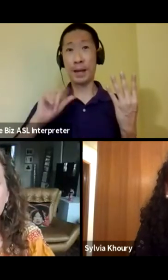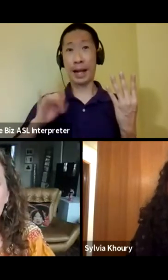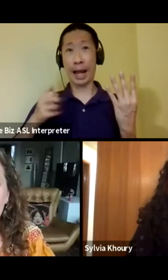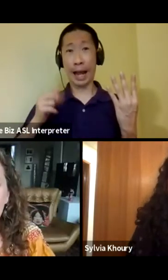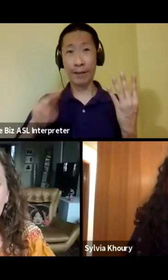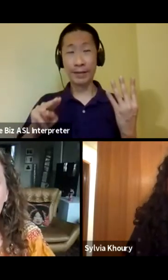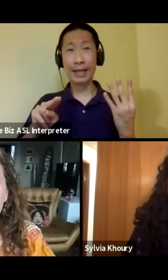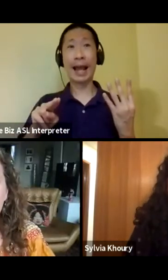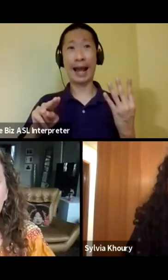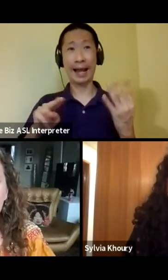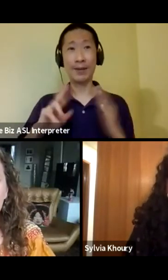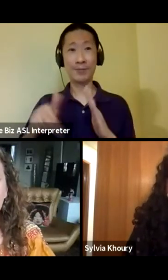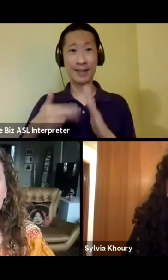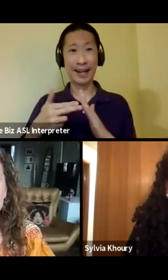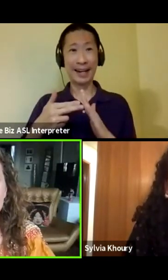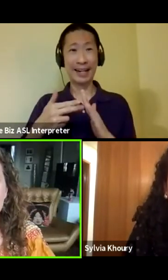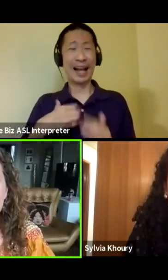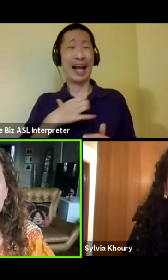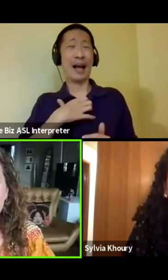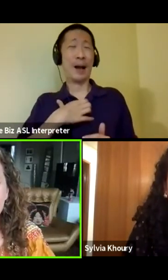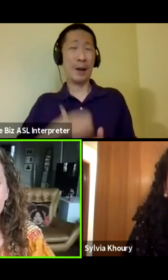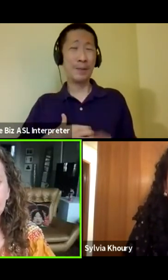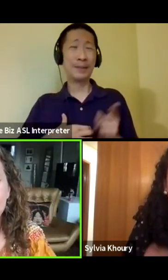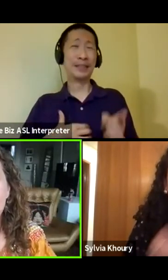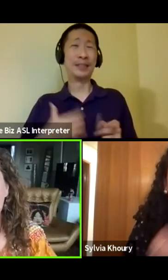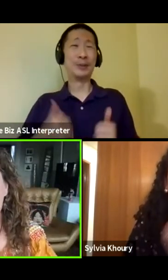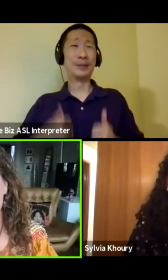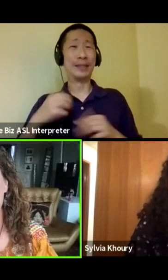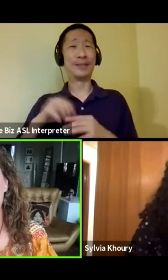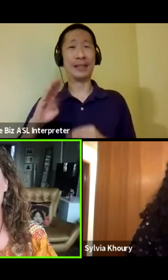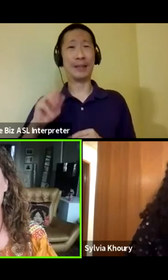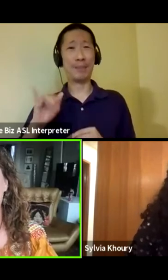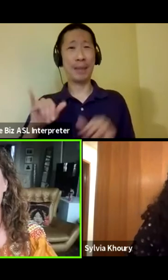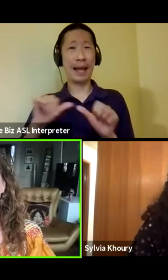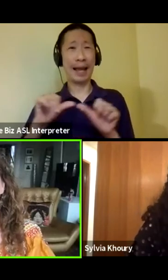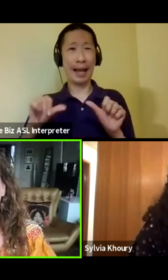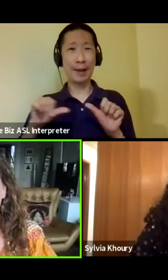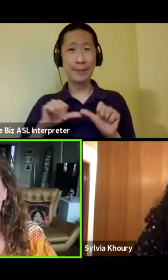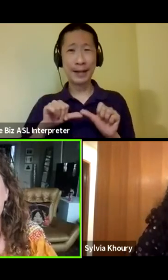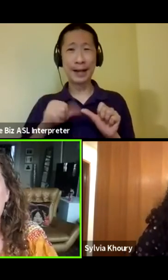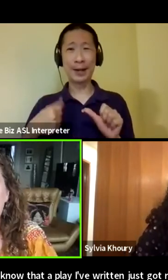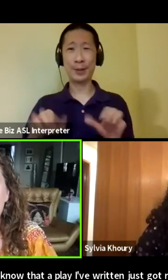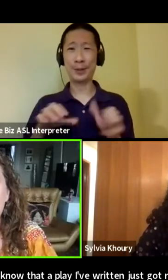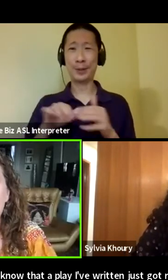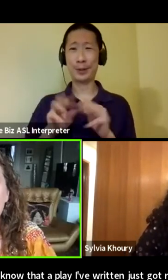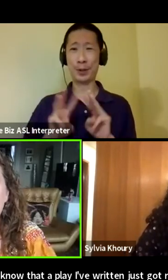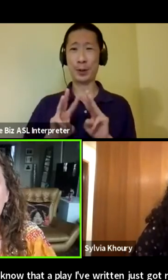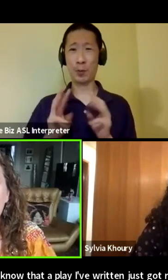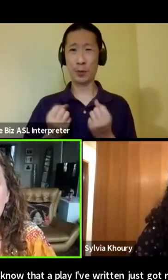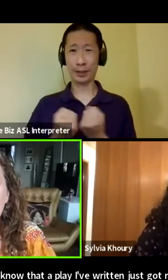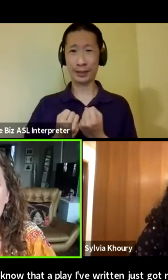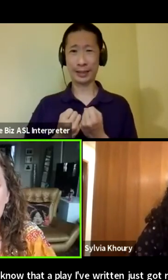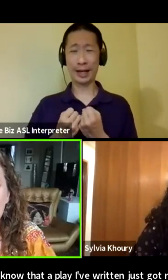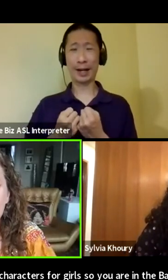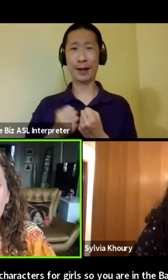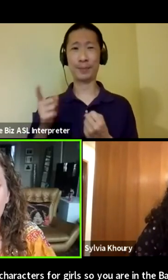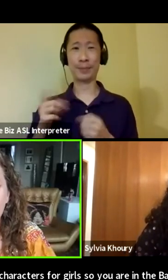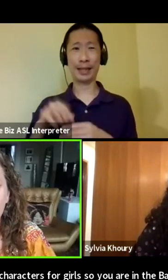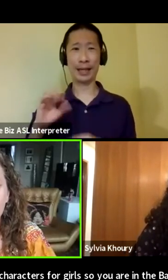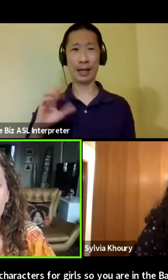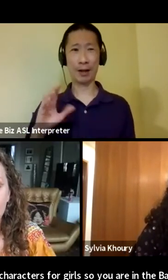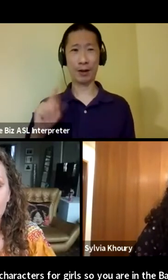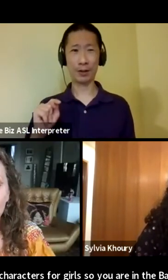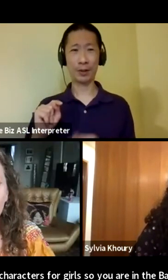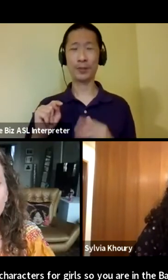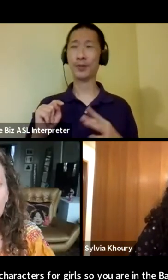girls. I wish you were in the Bay Area because we're doing a workshop in October. But